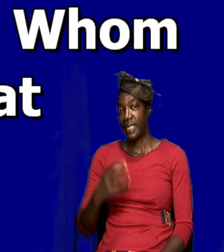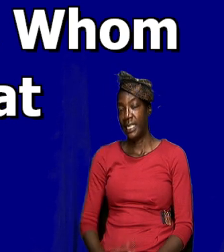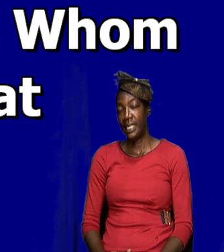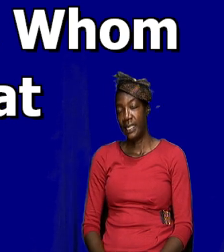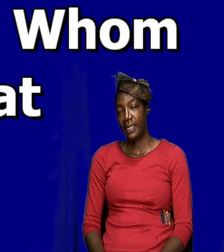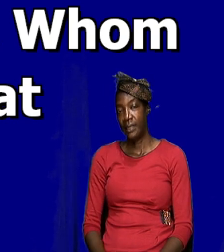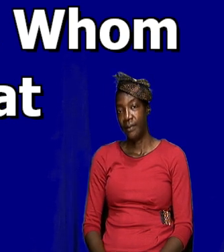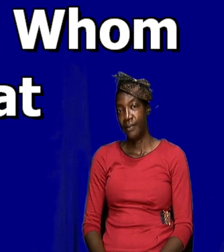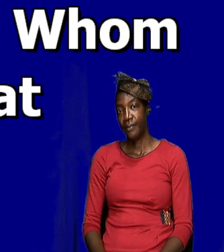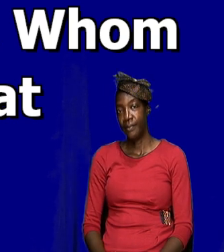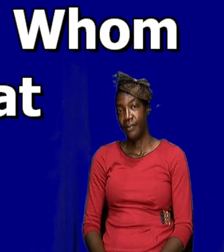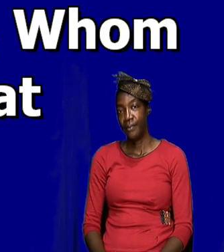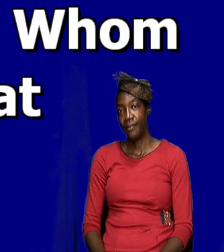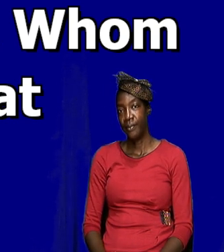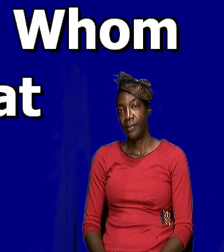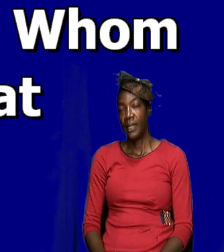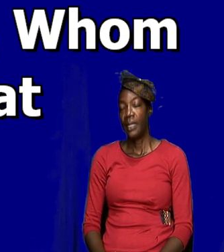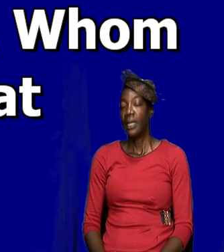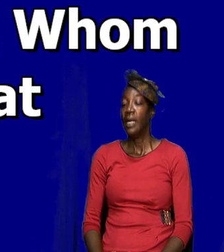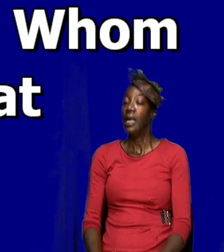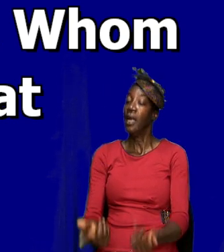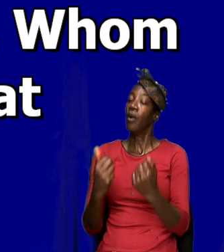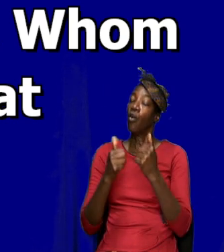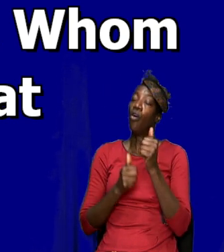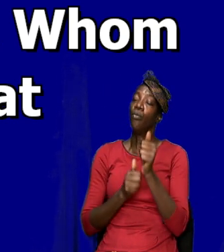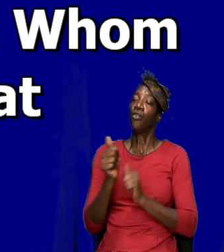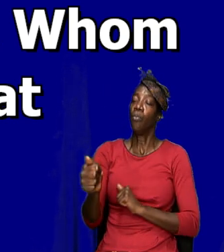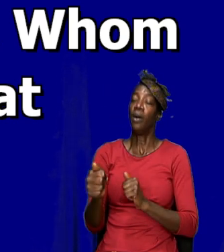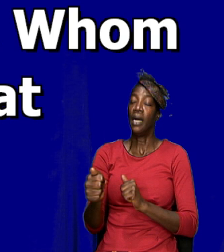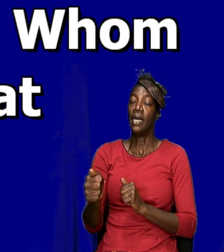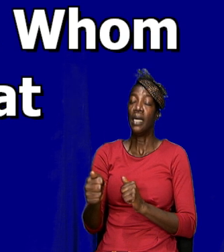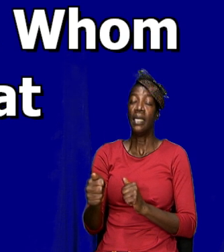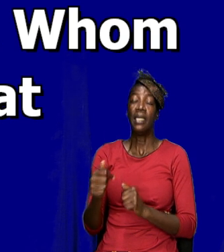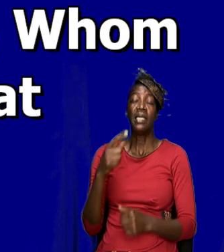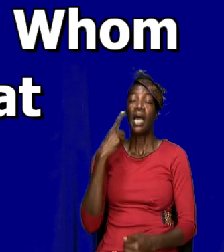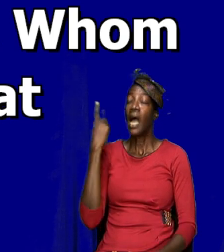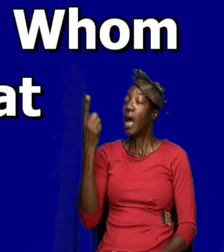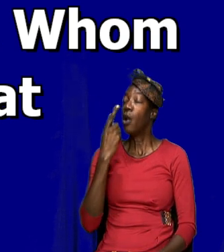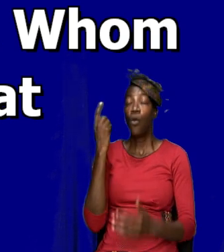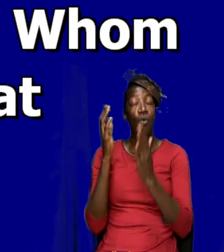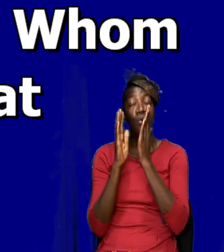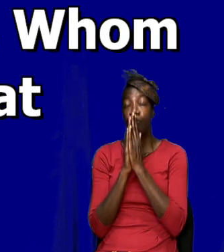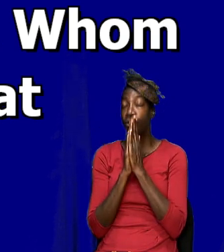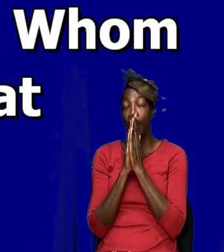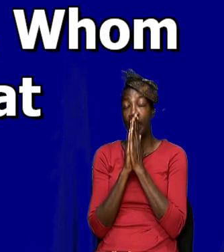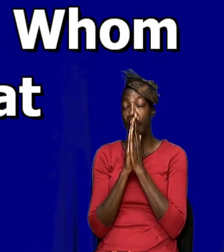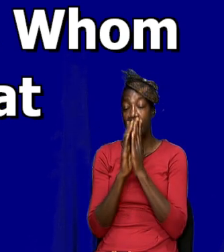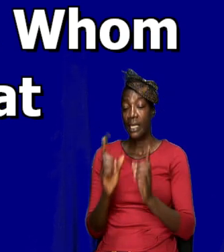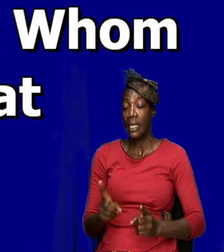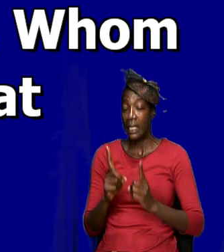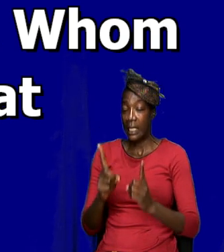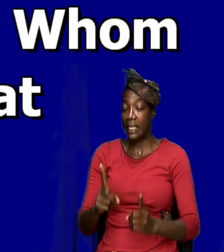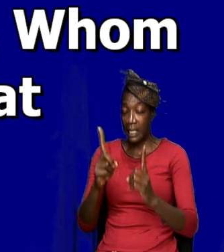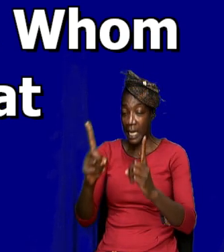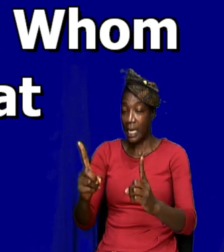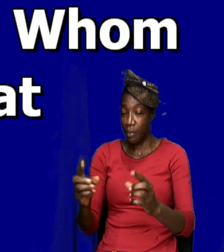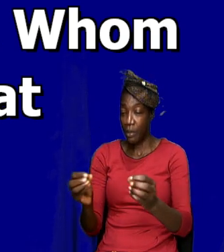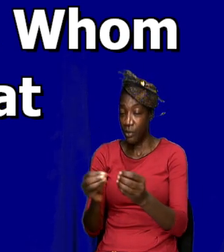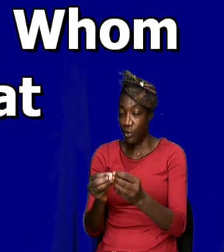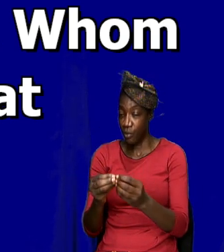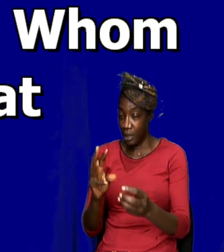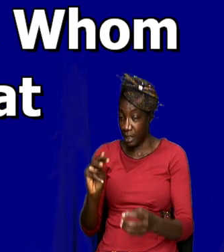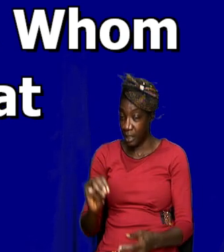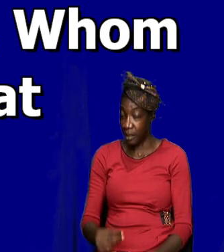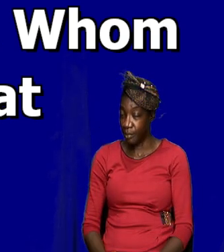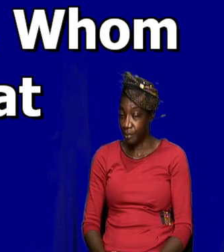9, verse 18, He said, and it came to pass, as he was alone praying, his disciples were with him, so